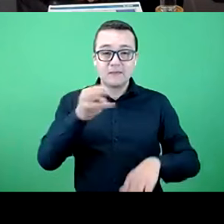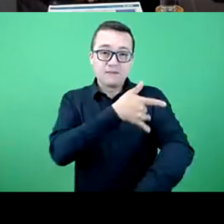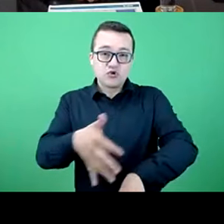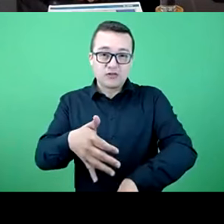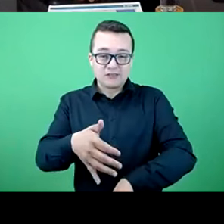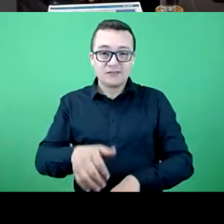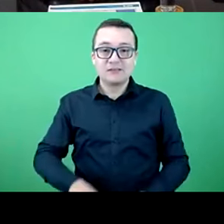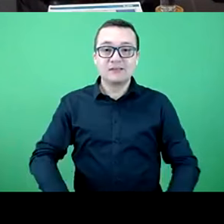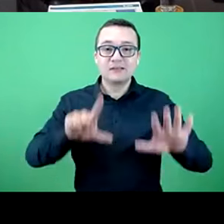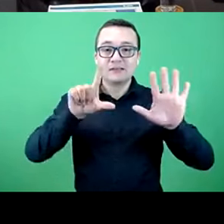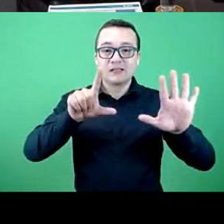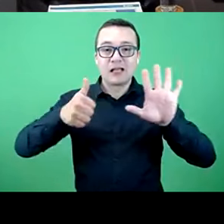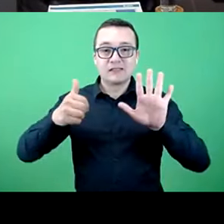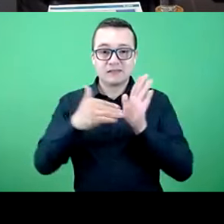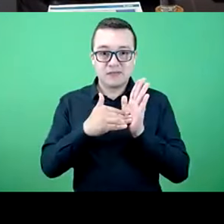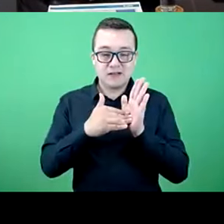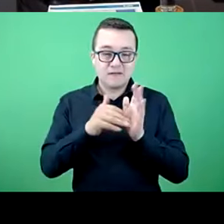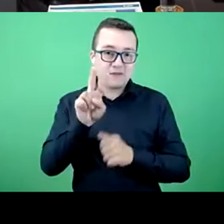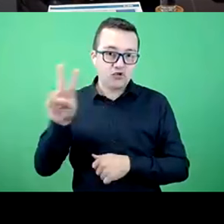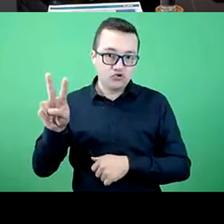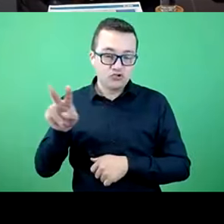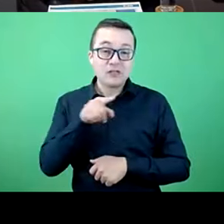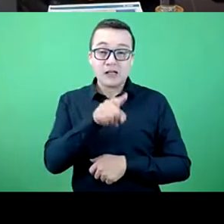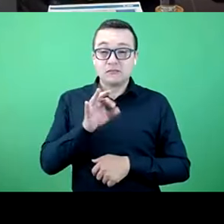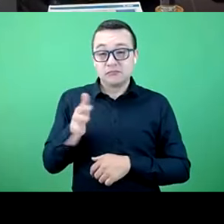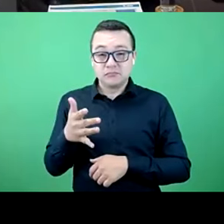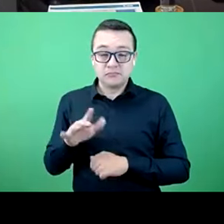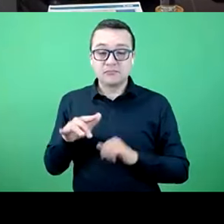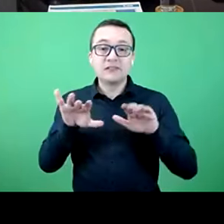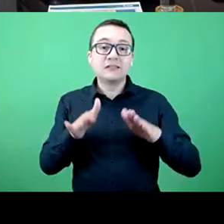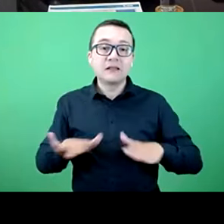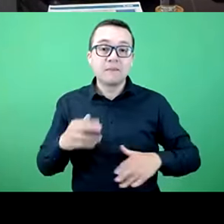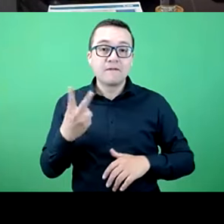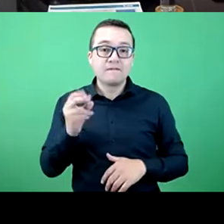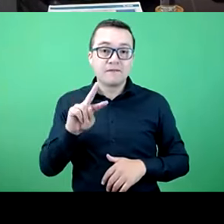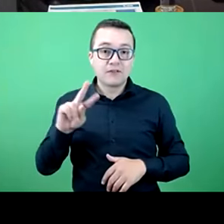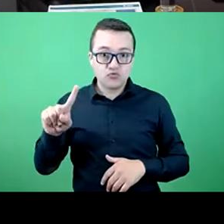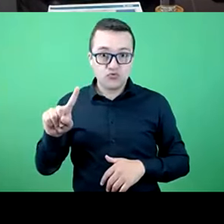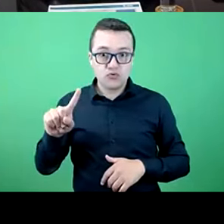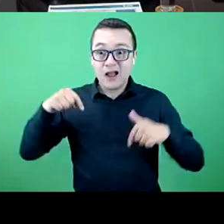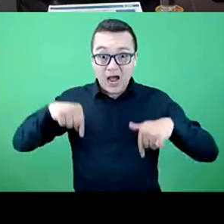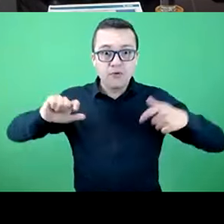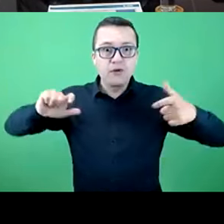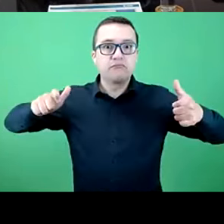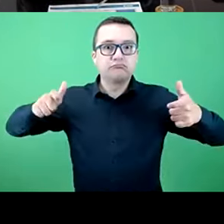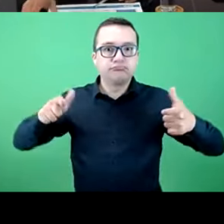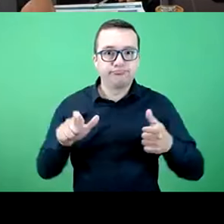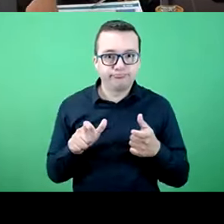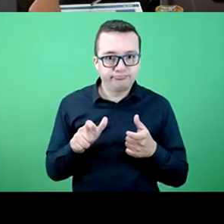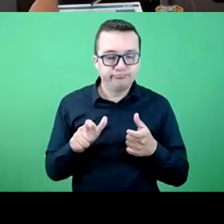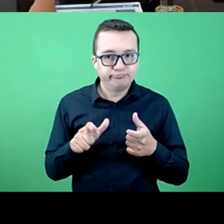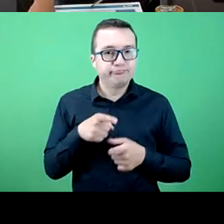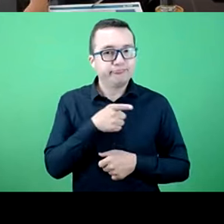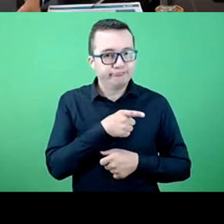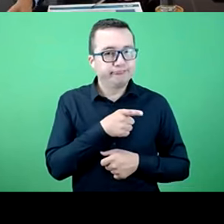3 million people, that is the population to end December 21, that already revealed